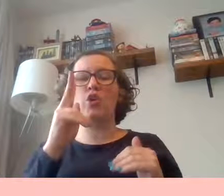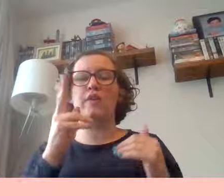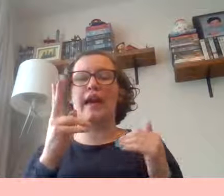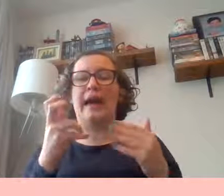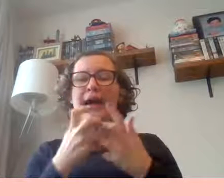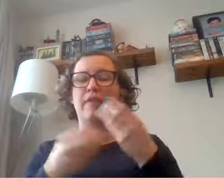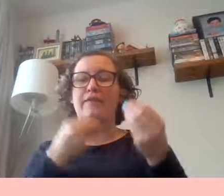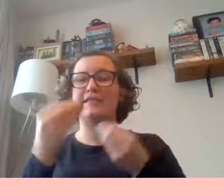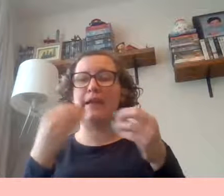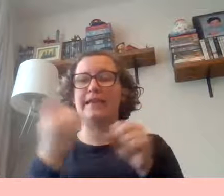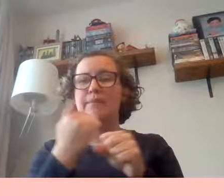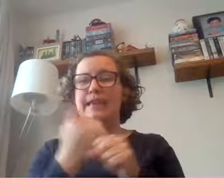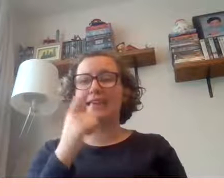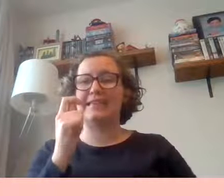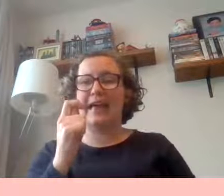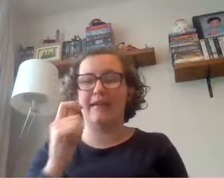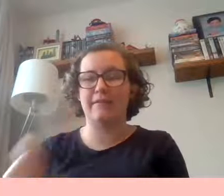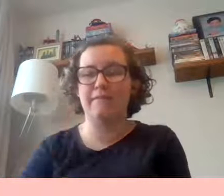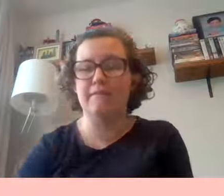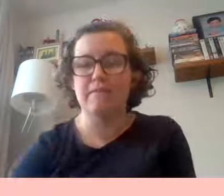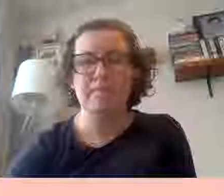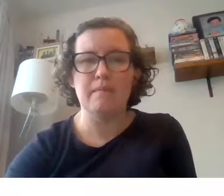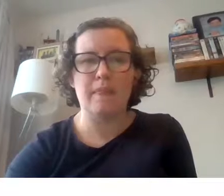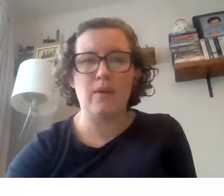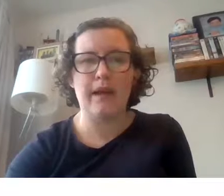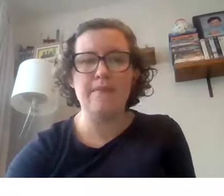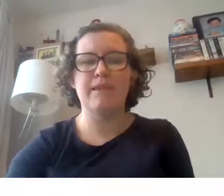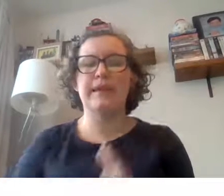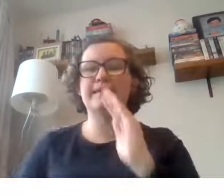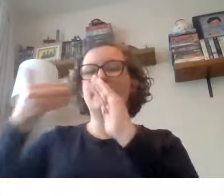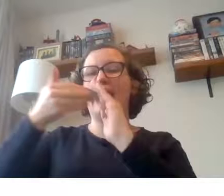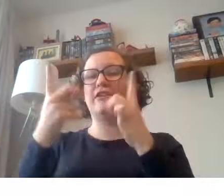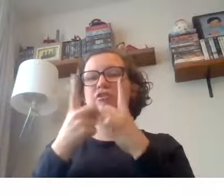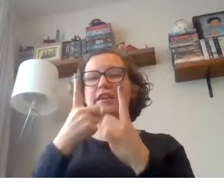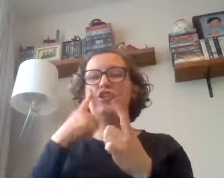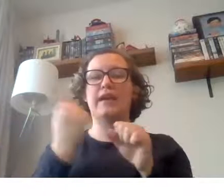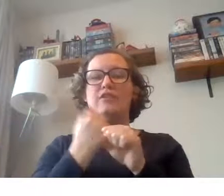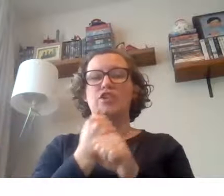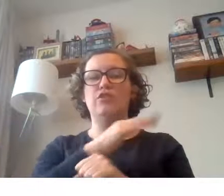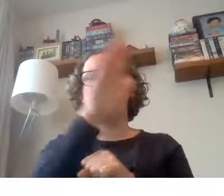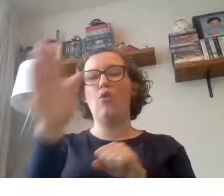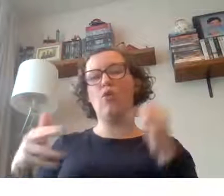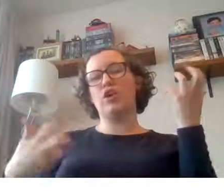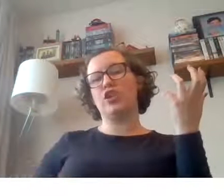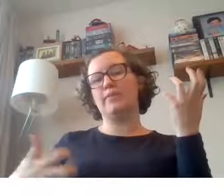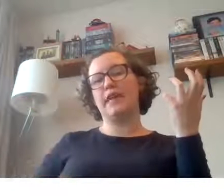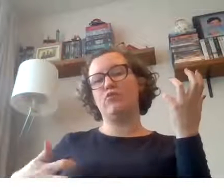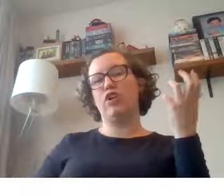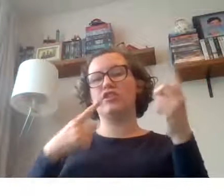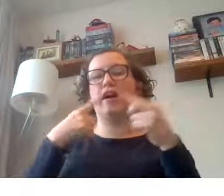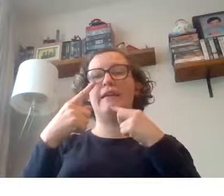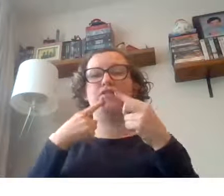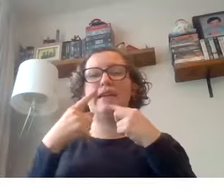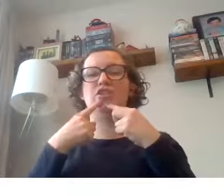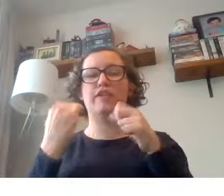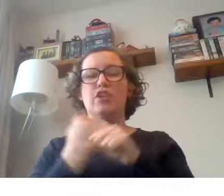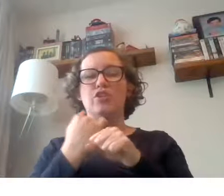look at how they've explained making 10 okay here's some extra things you can do you've all got times table